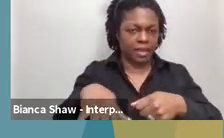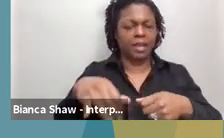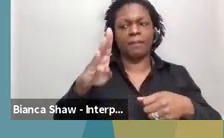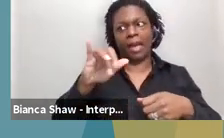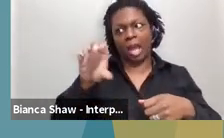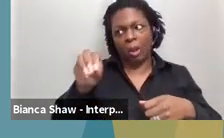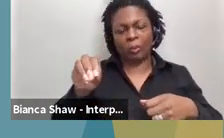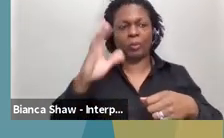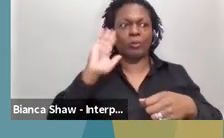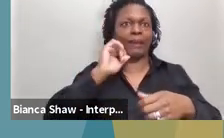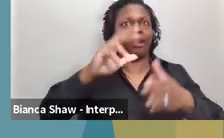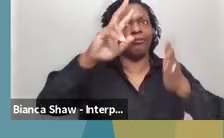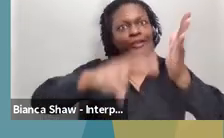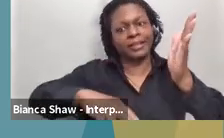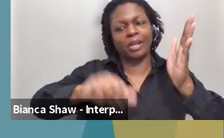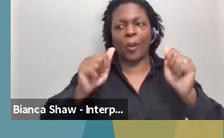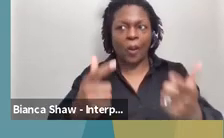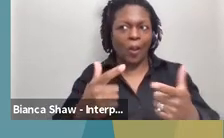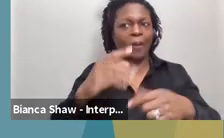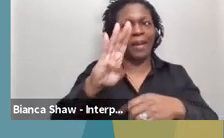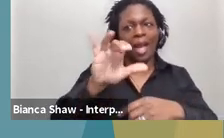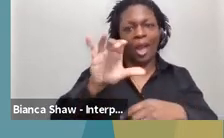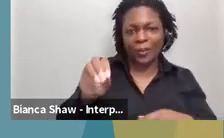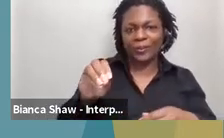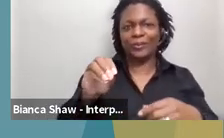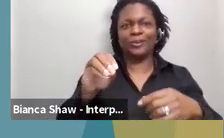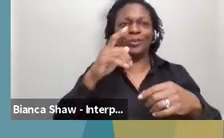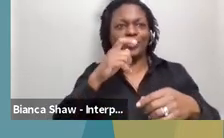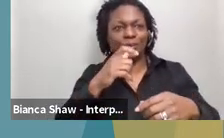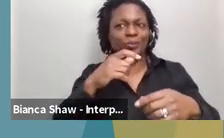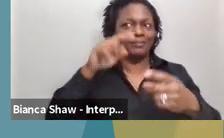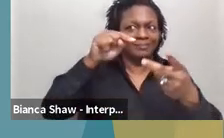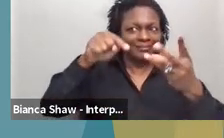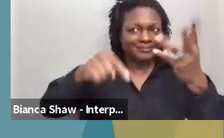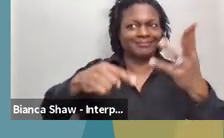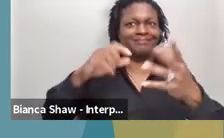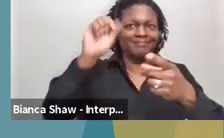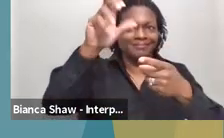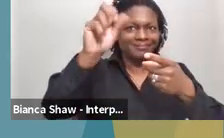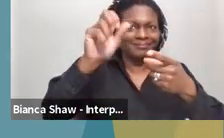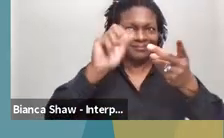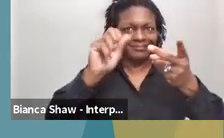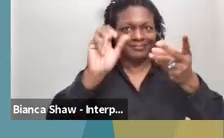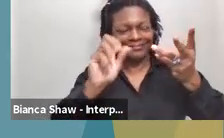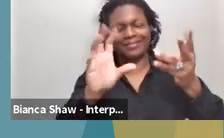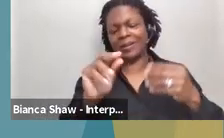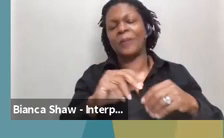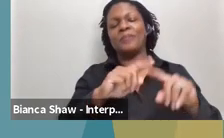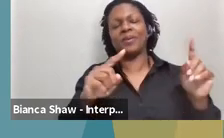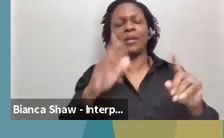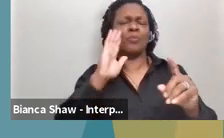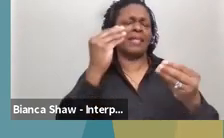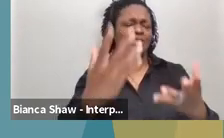not spend time reading everyone's bio, but I will let you know who will be on this presentation. We have Julie Foster